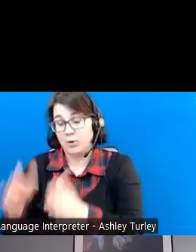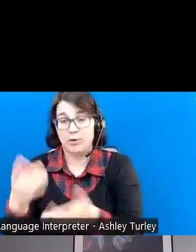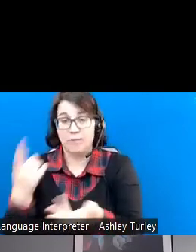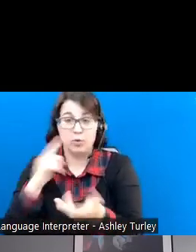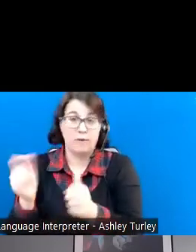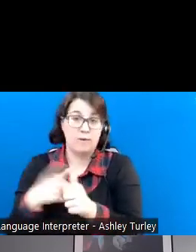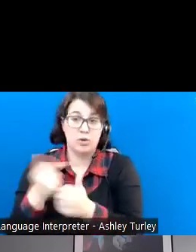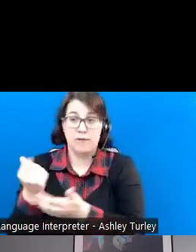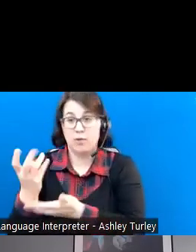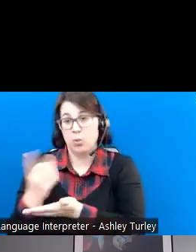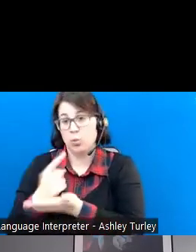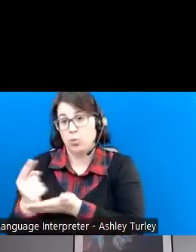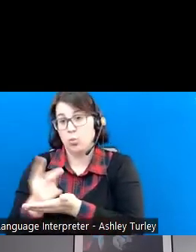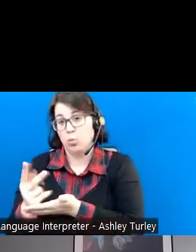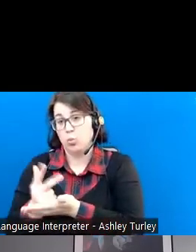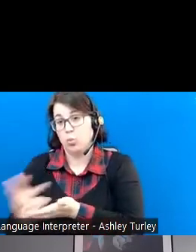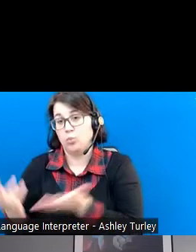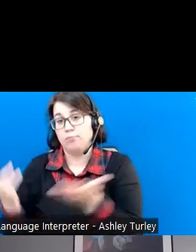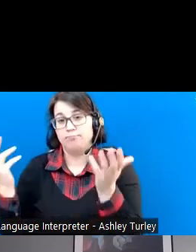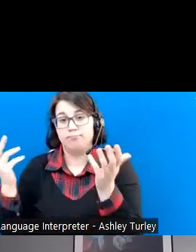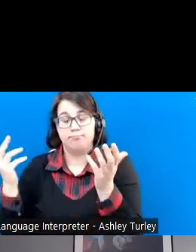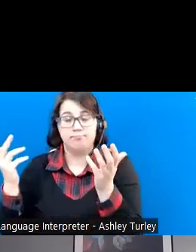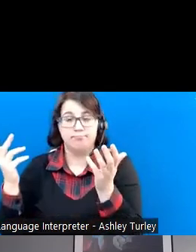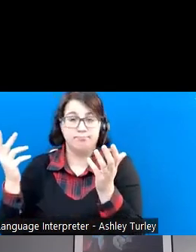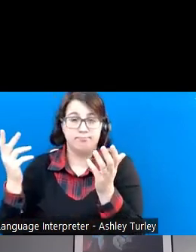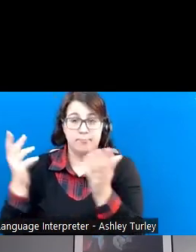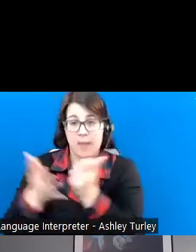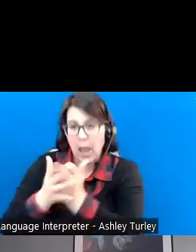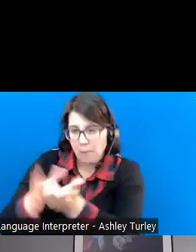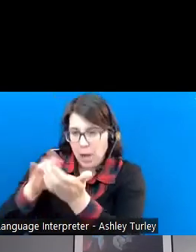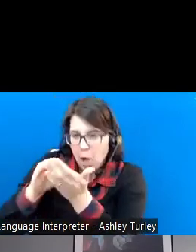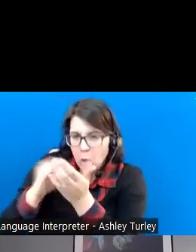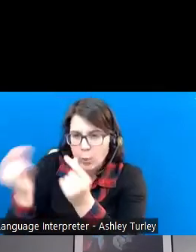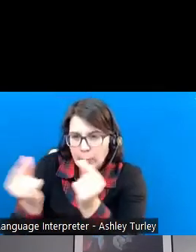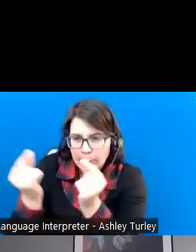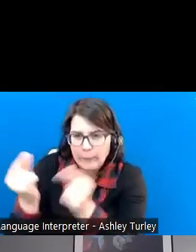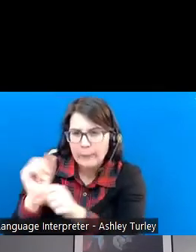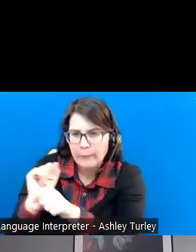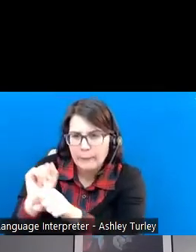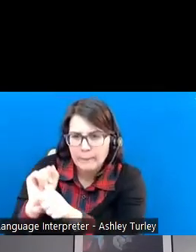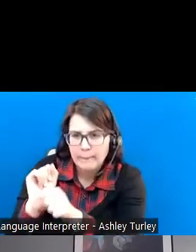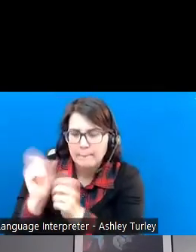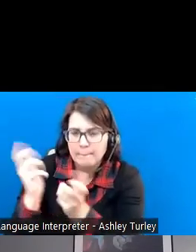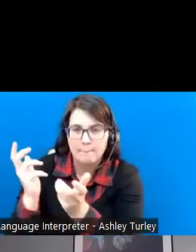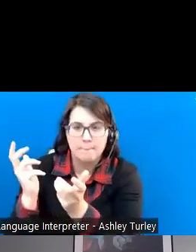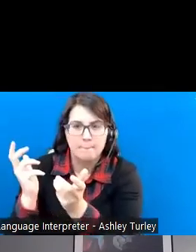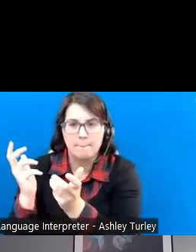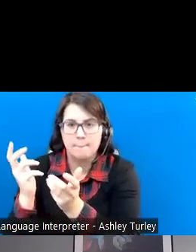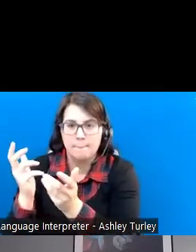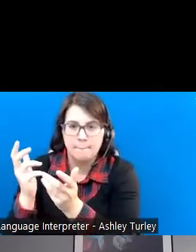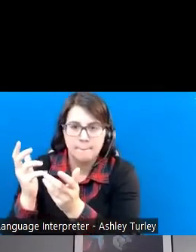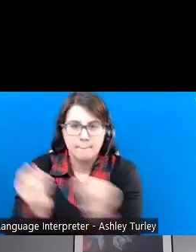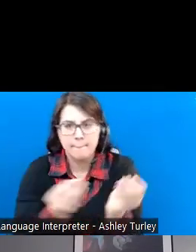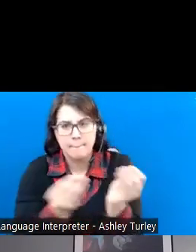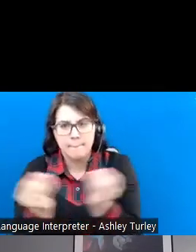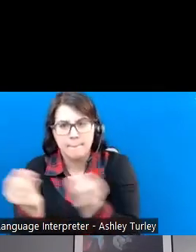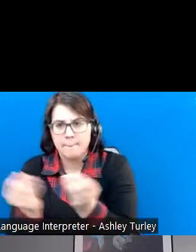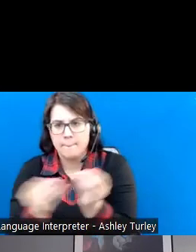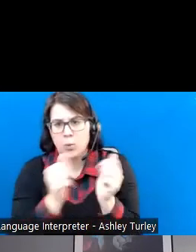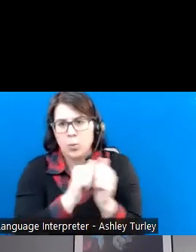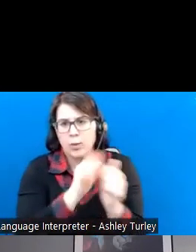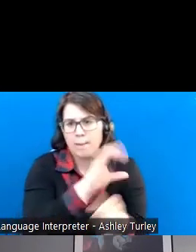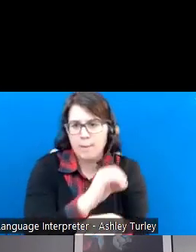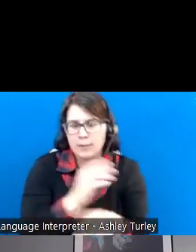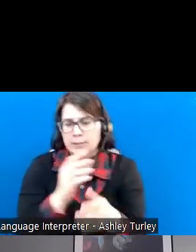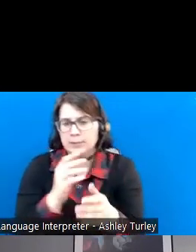where we're helping them learn their job duties, being a liaison with the employer, helping